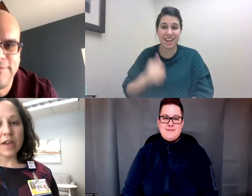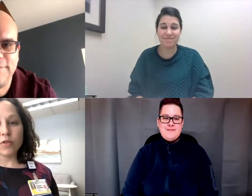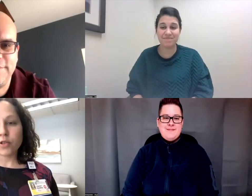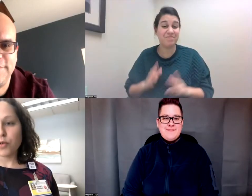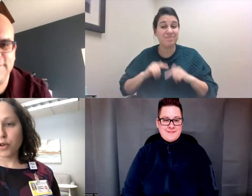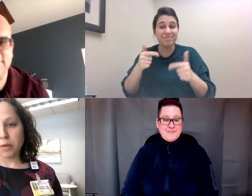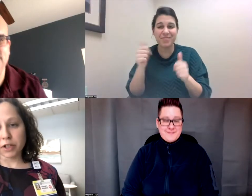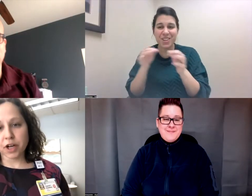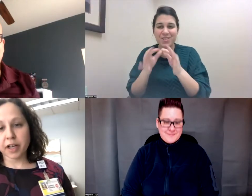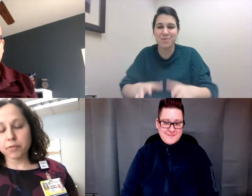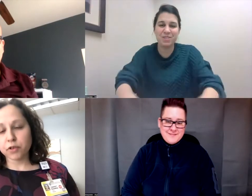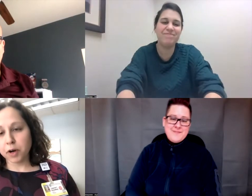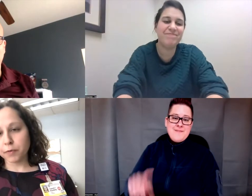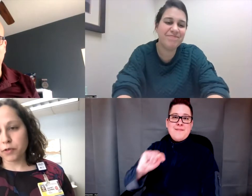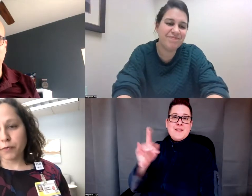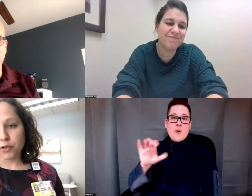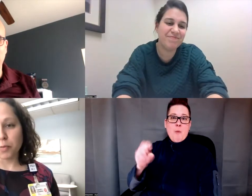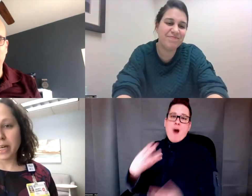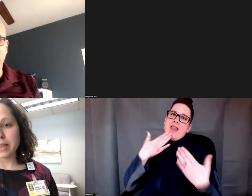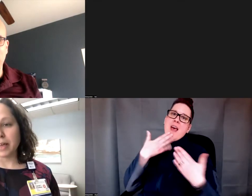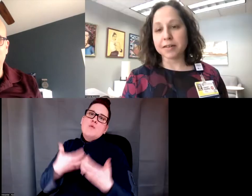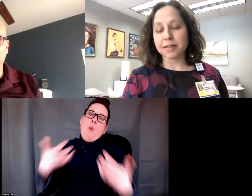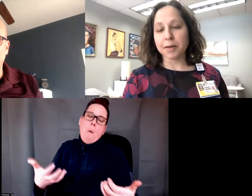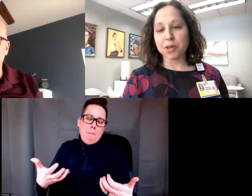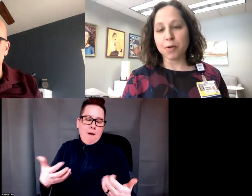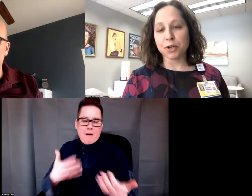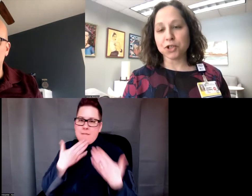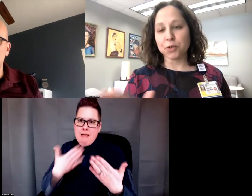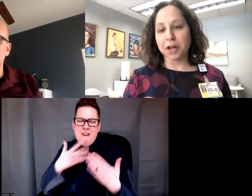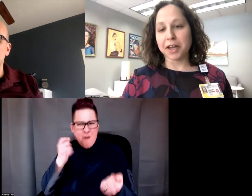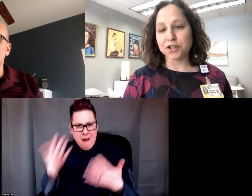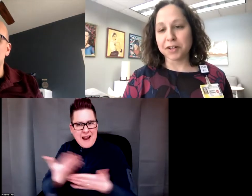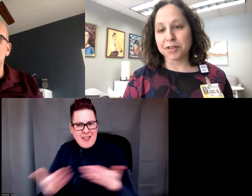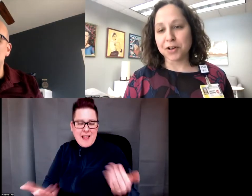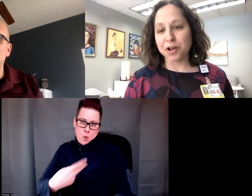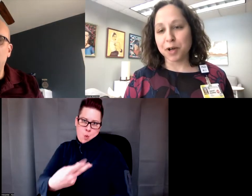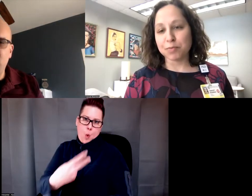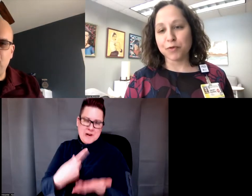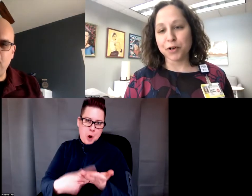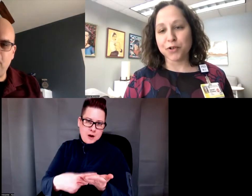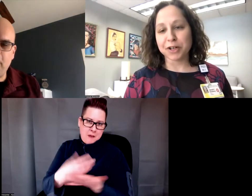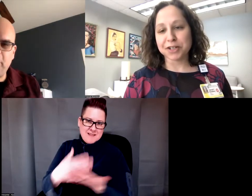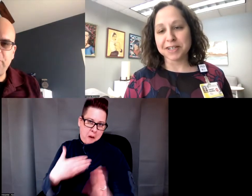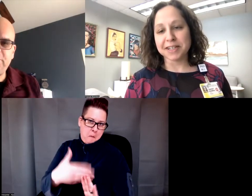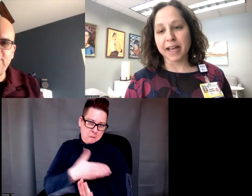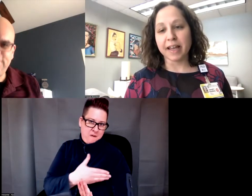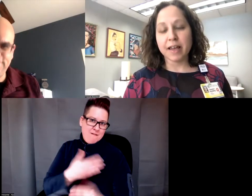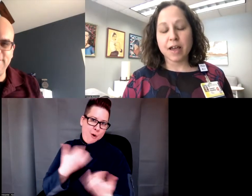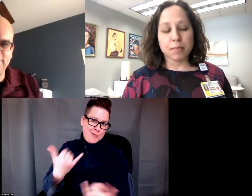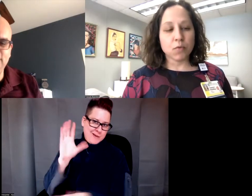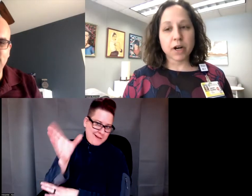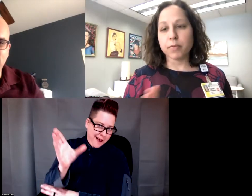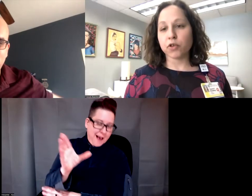Thank you so so much. I am so grateful for so many things, some of which you and I had a chance to talk about before your session today.